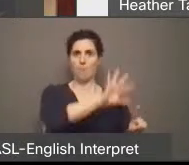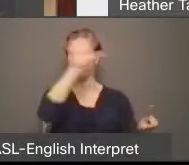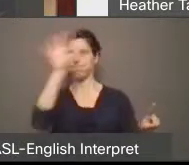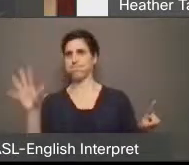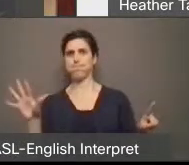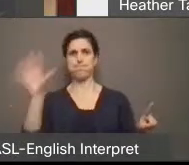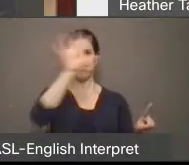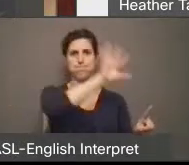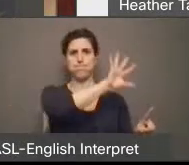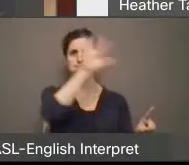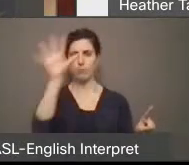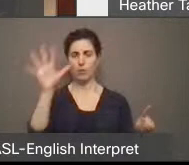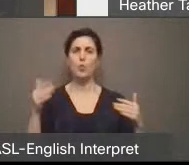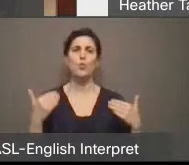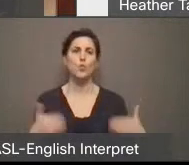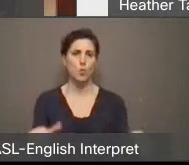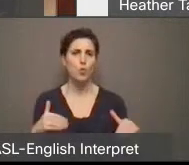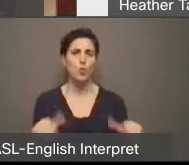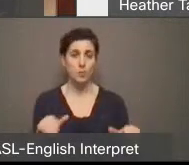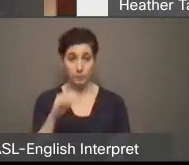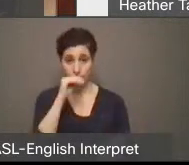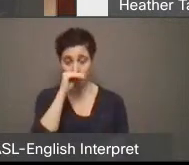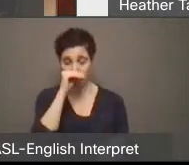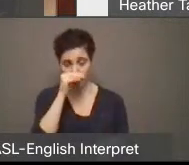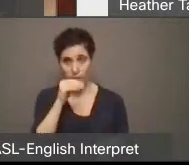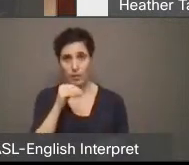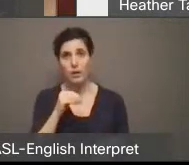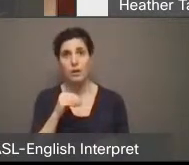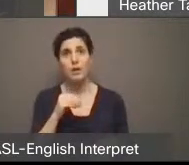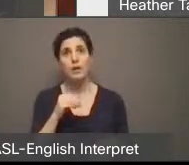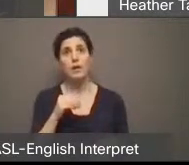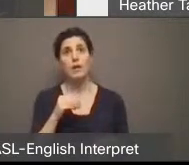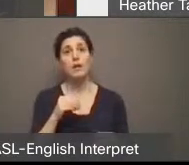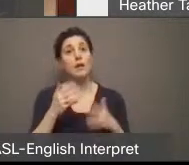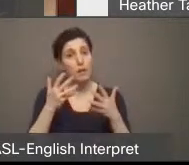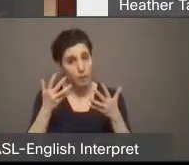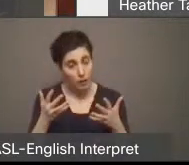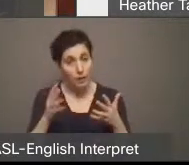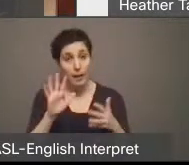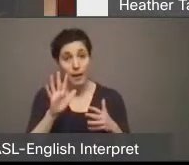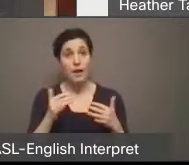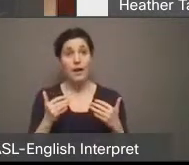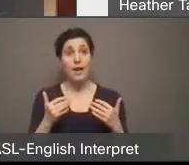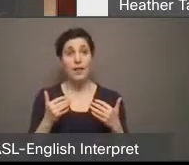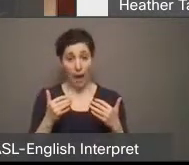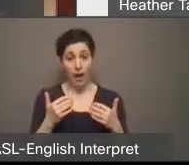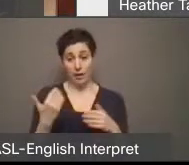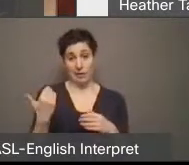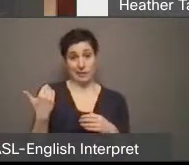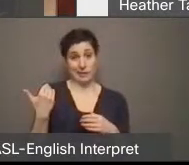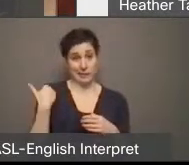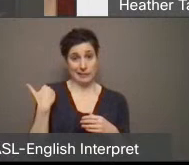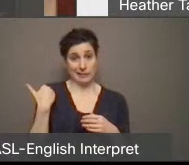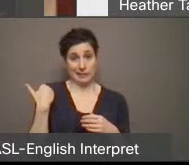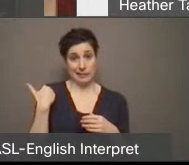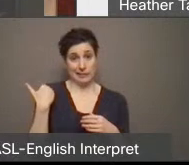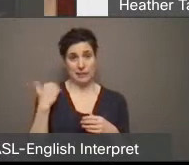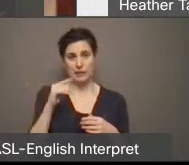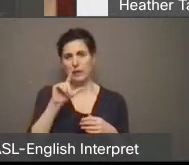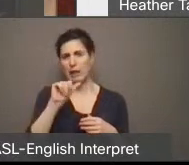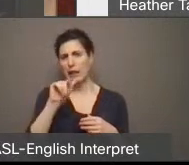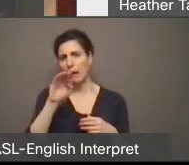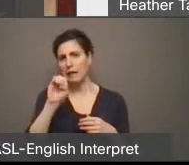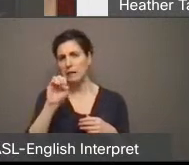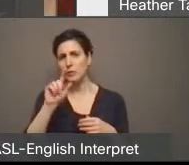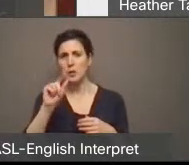the system did. And it was a problem. And this is compounded by the cuts that took place late in 2021,